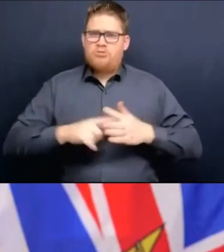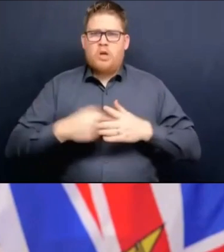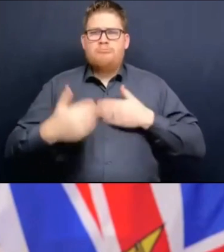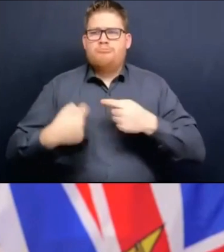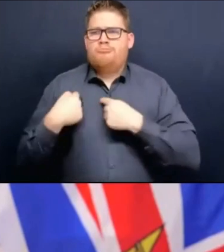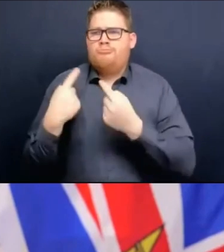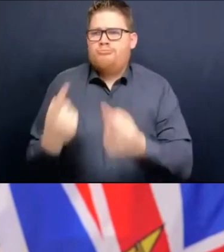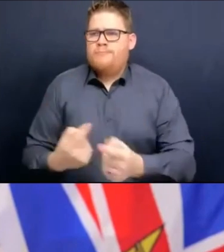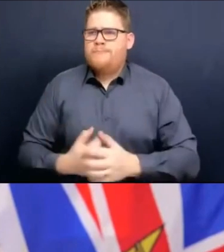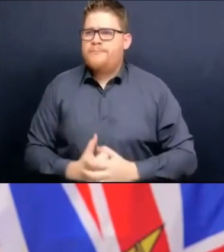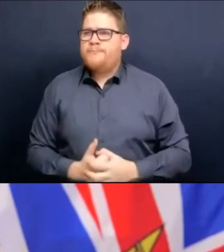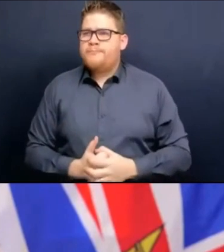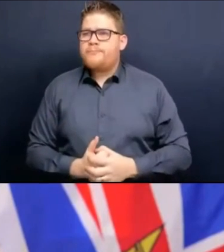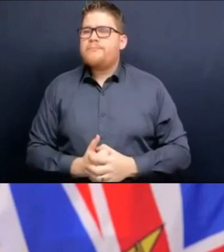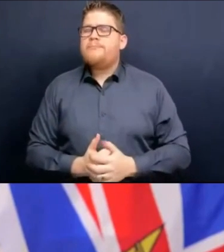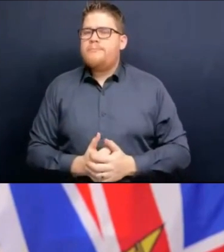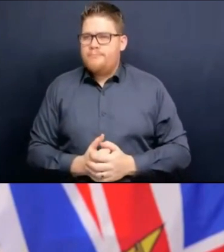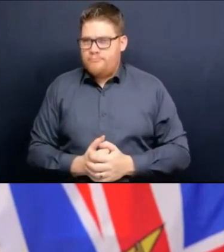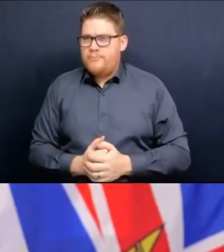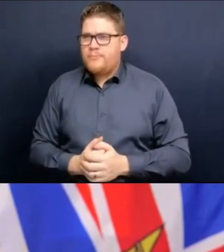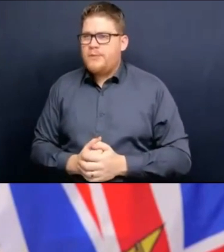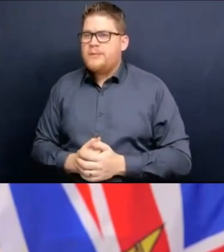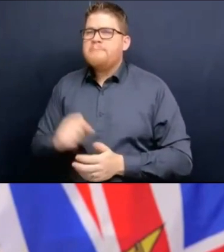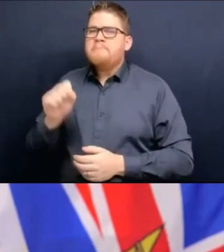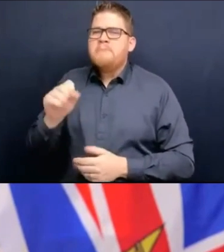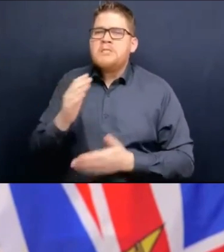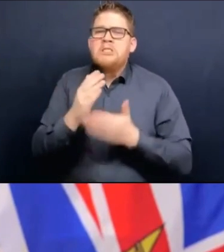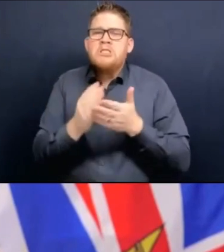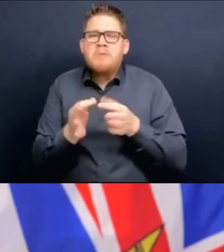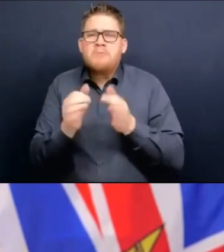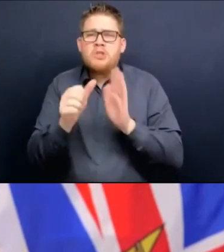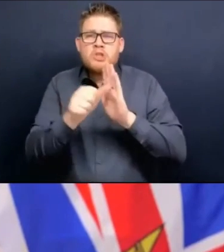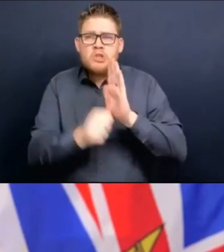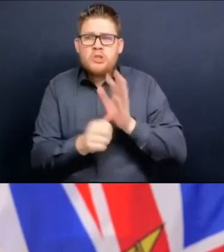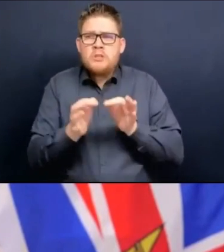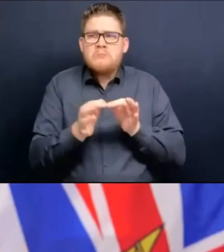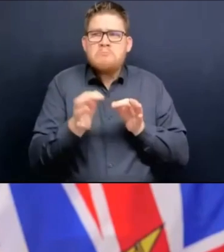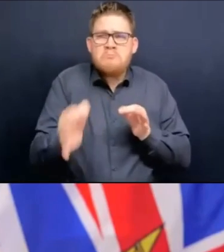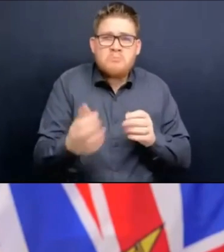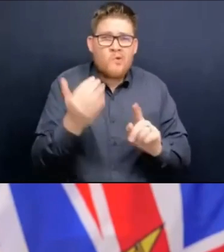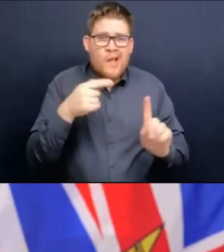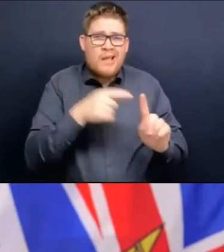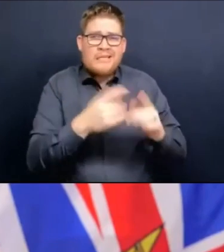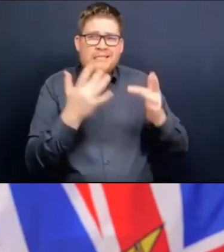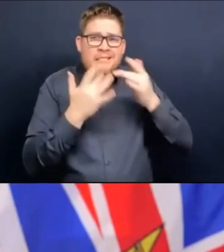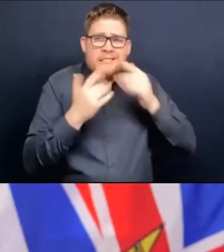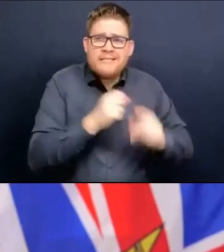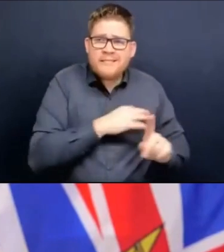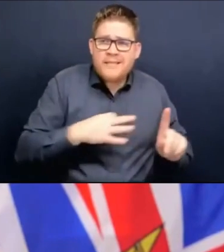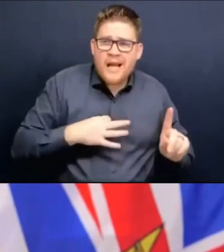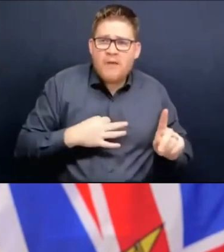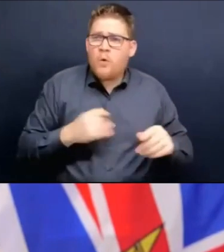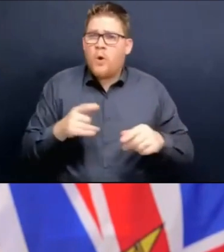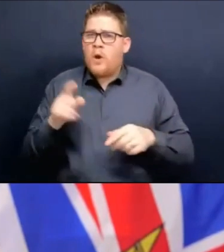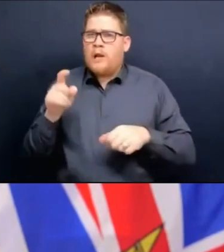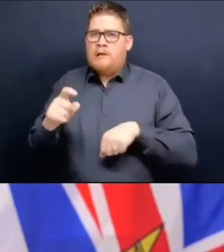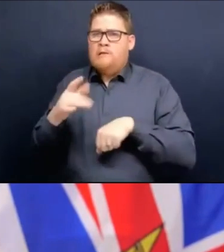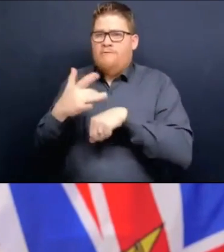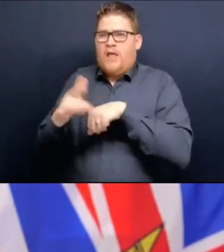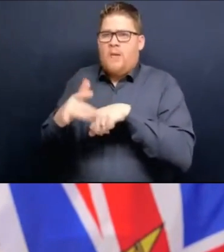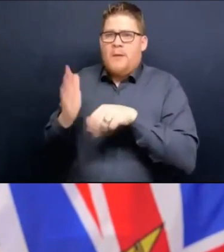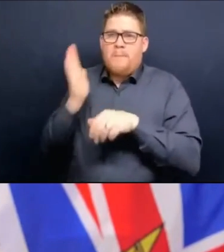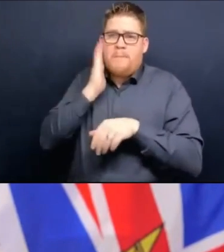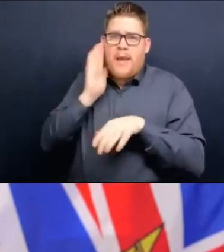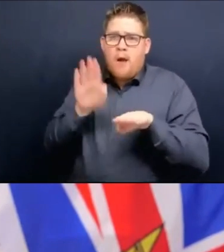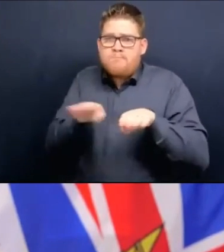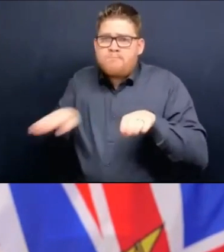staffing or the need to create capacity. But what is vital right now is we all understand that our work is not done. And you can see that it is